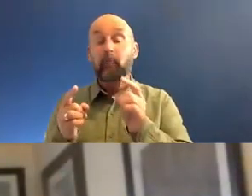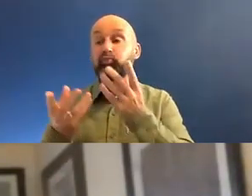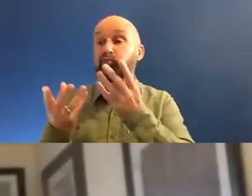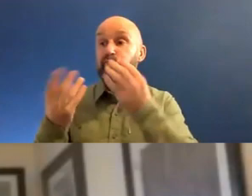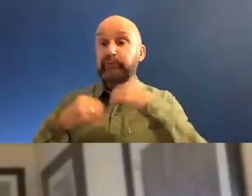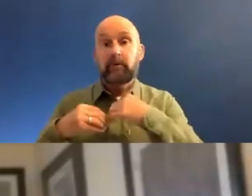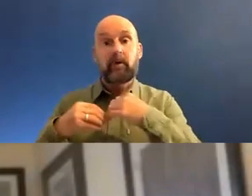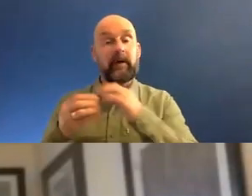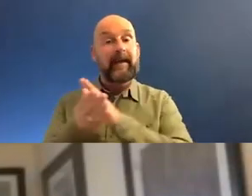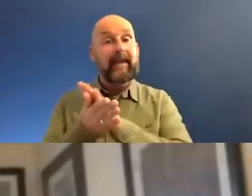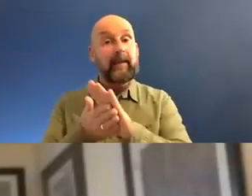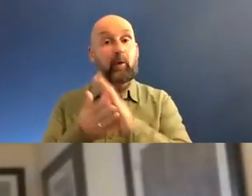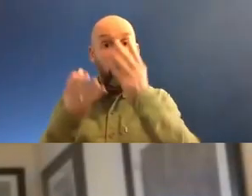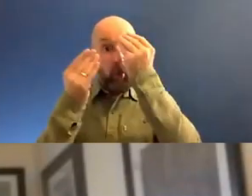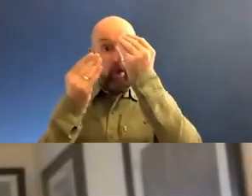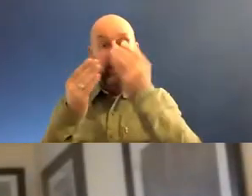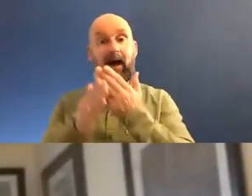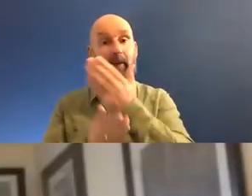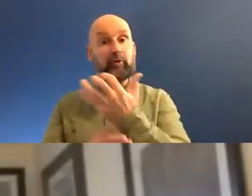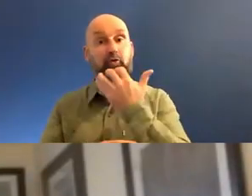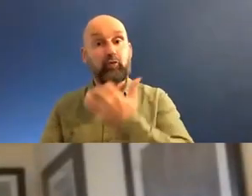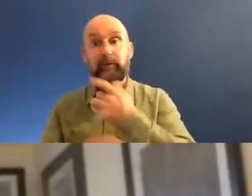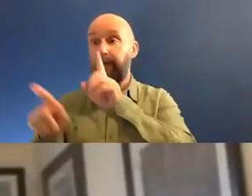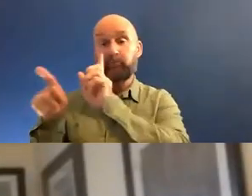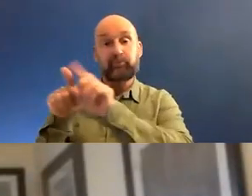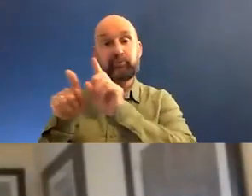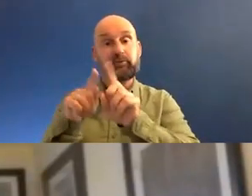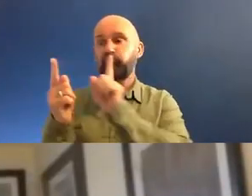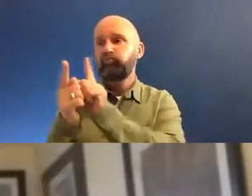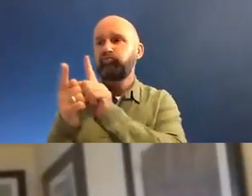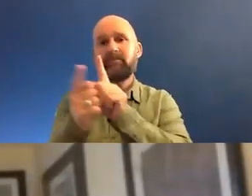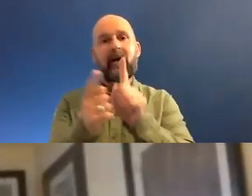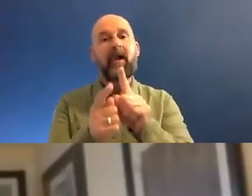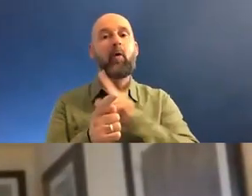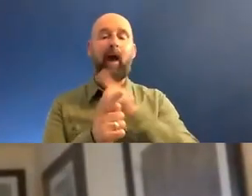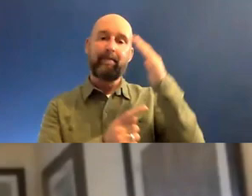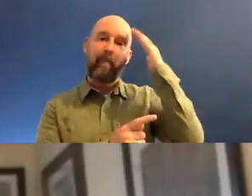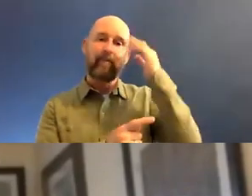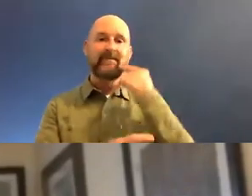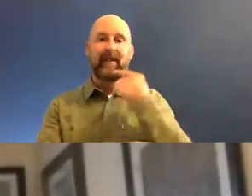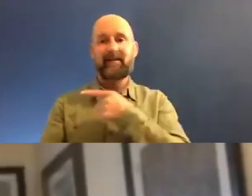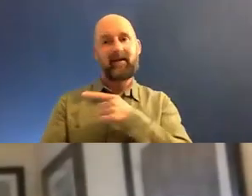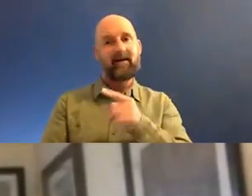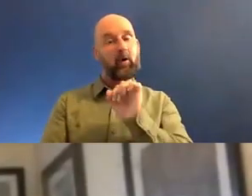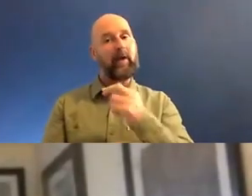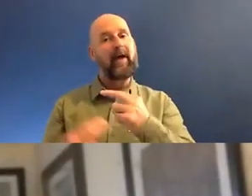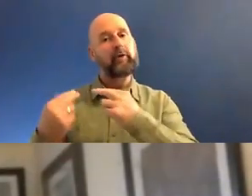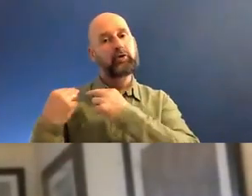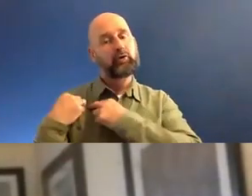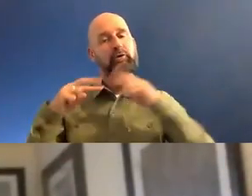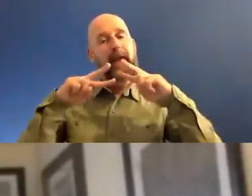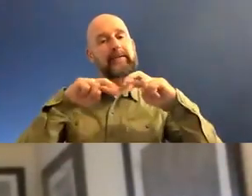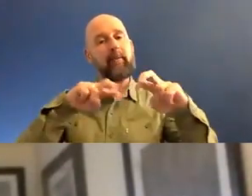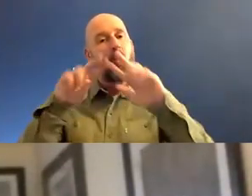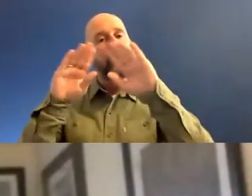learned Hebrew, went to Jerusalem, hung out with all kinds of different people. Cause my mom told me that, you know, we have a duty to, to explore the